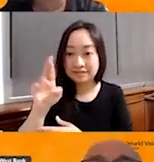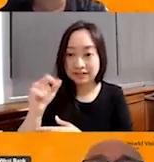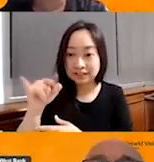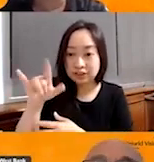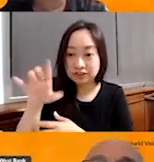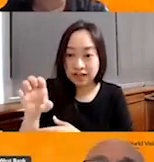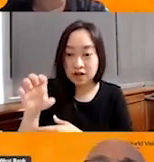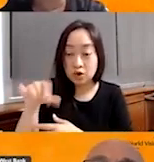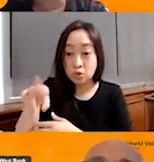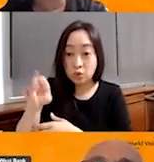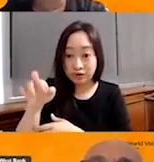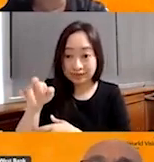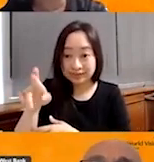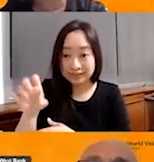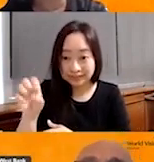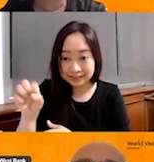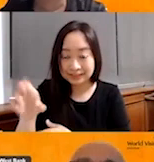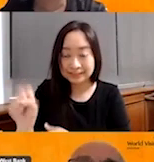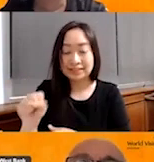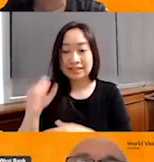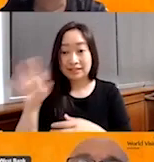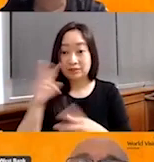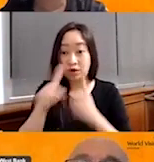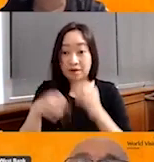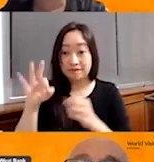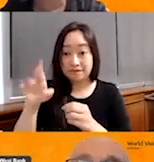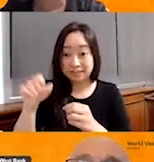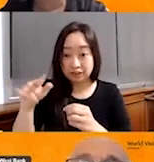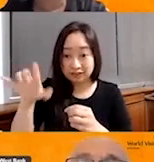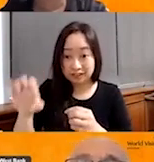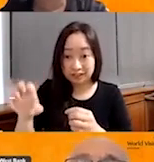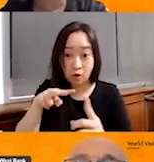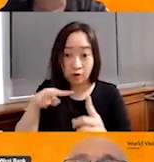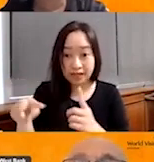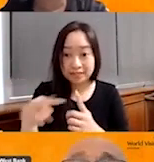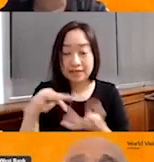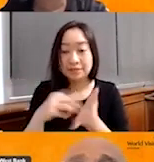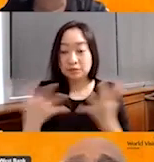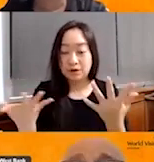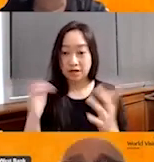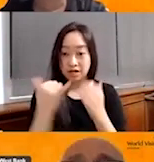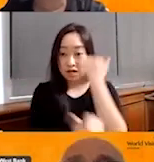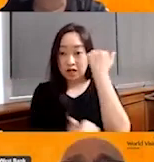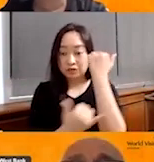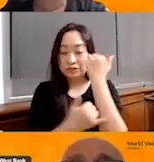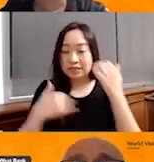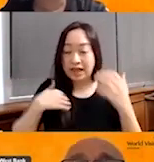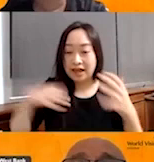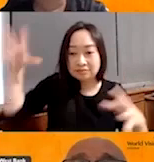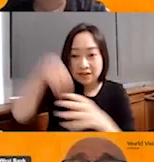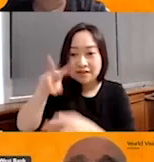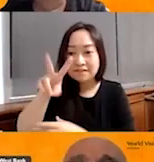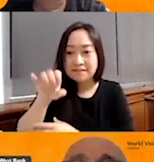And when we talk about fragile context, we are talking about countries who have violence inside,